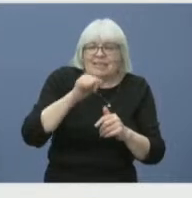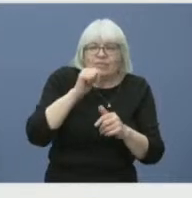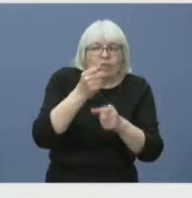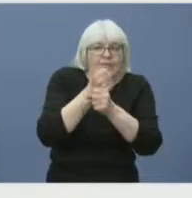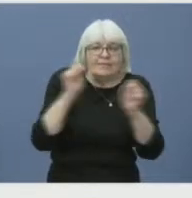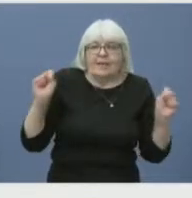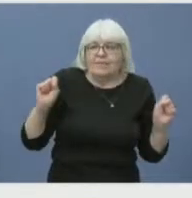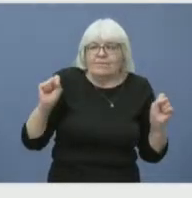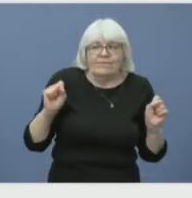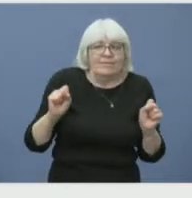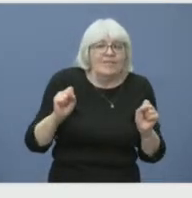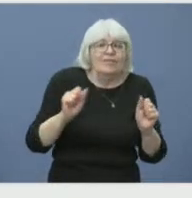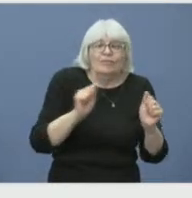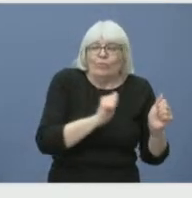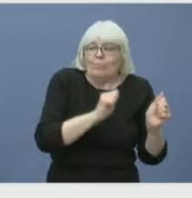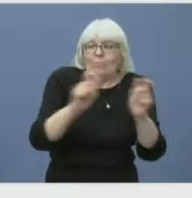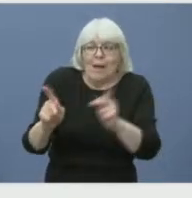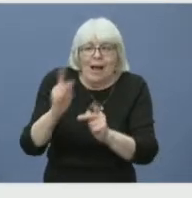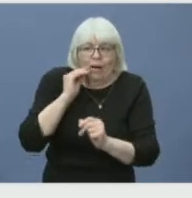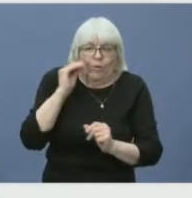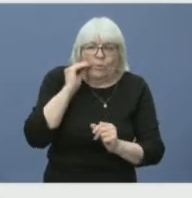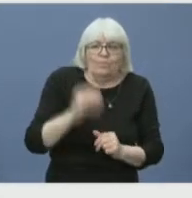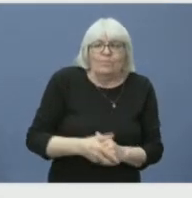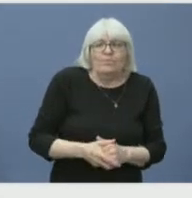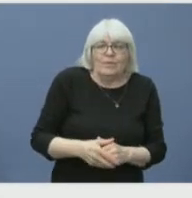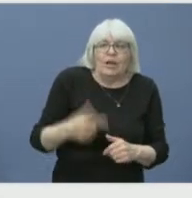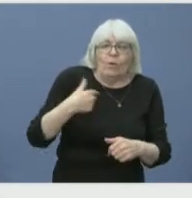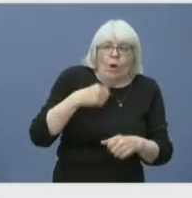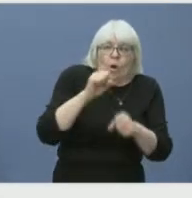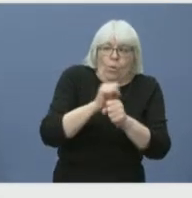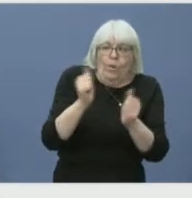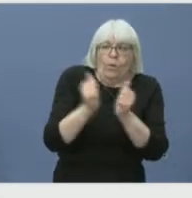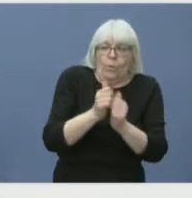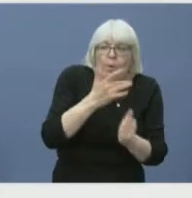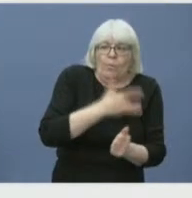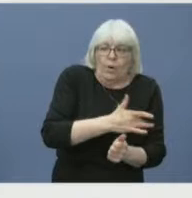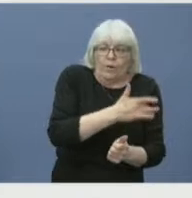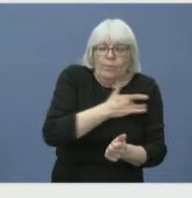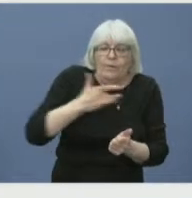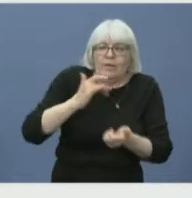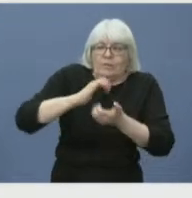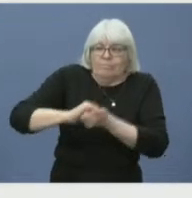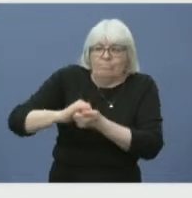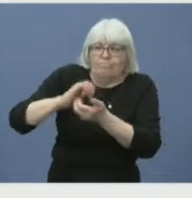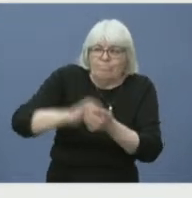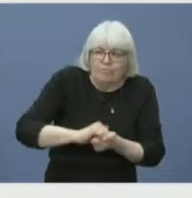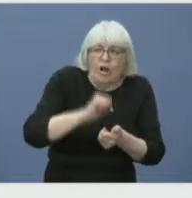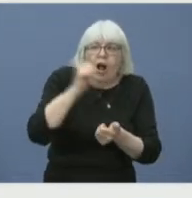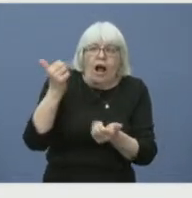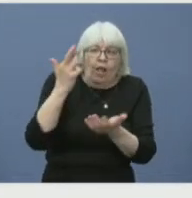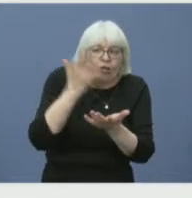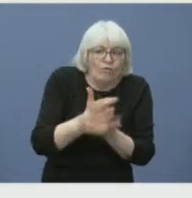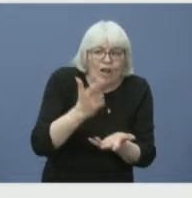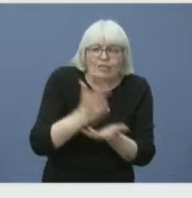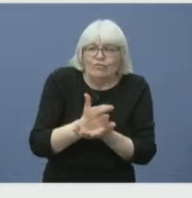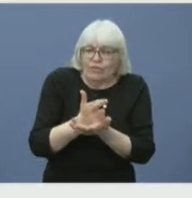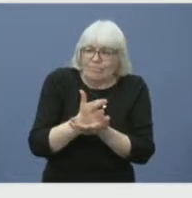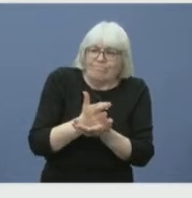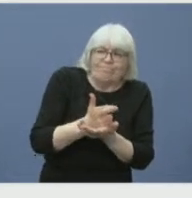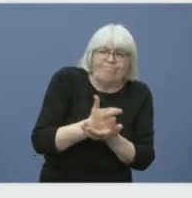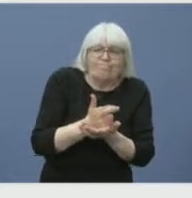neighborhoods. So we're working with our provincial partners and other resources to try and get that obviously mitigated as soon as possible.